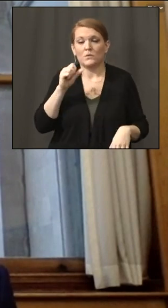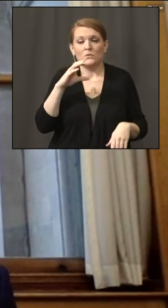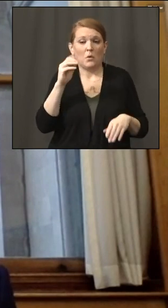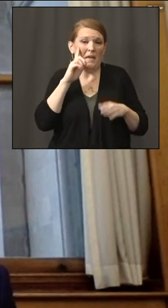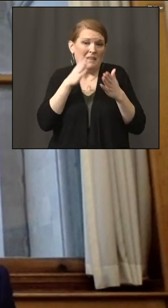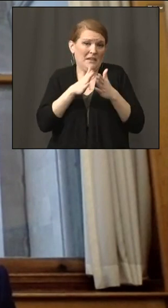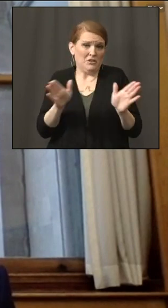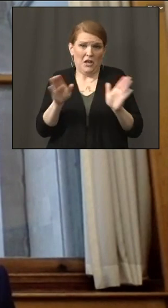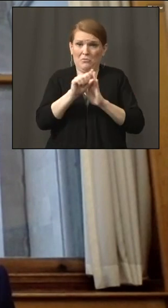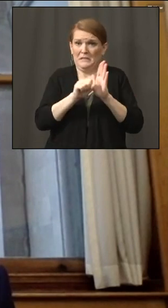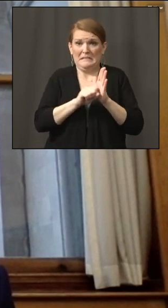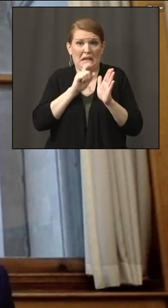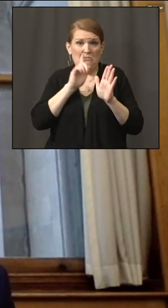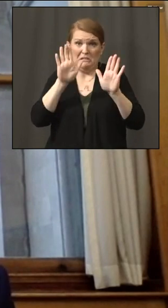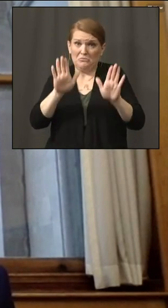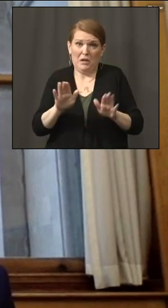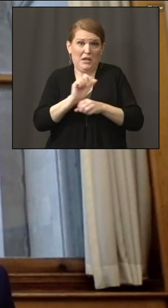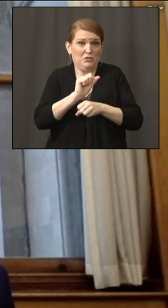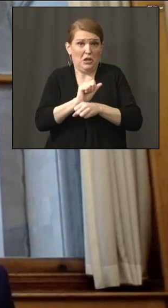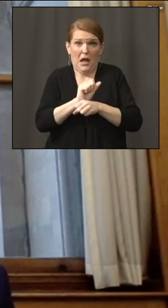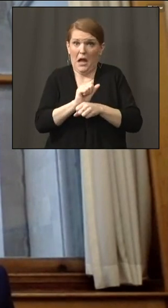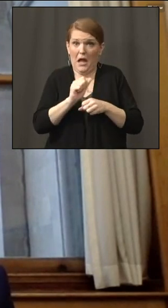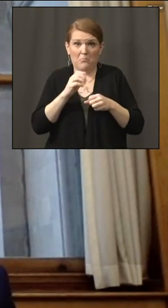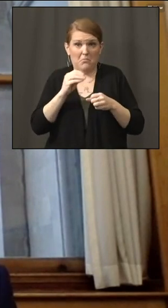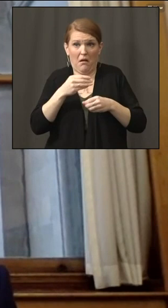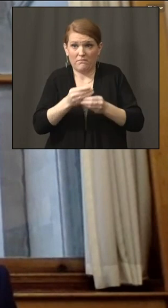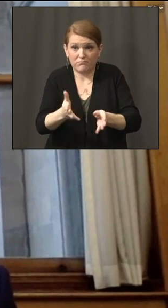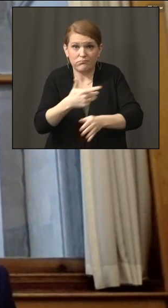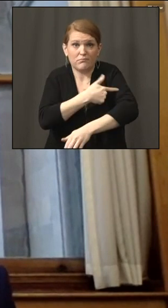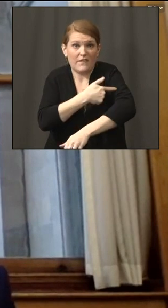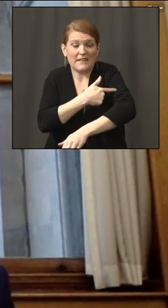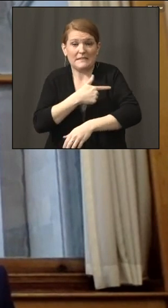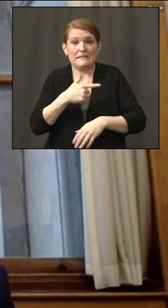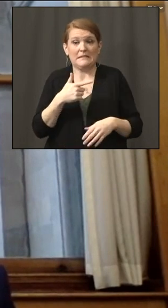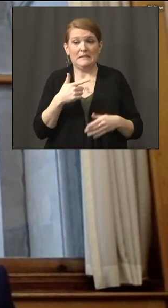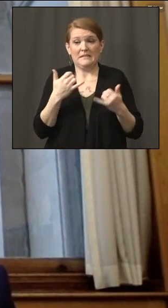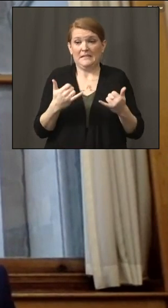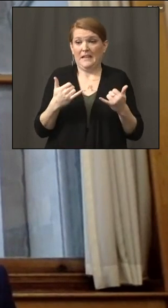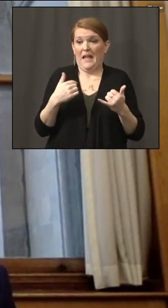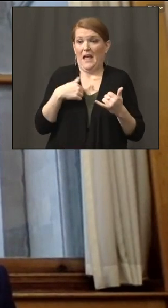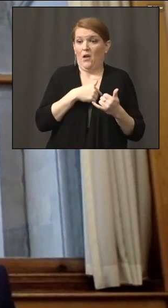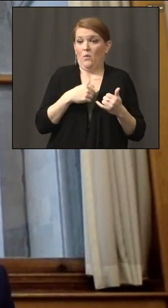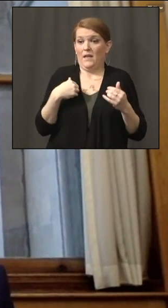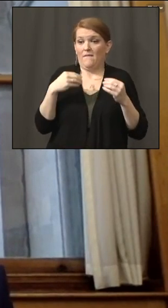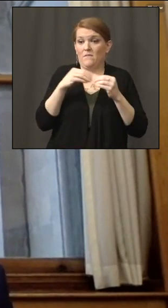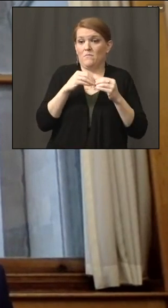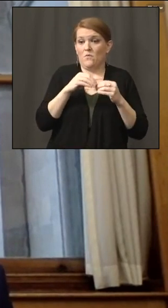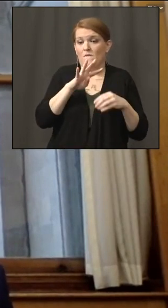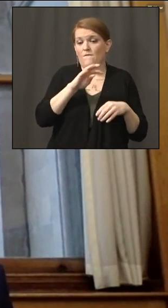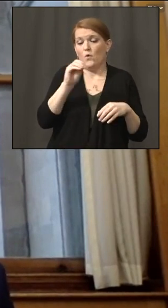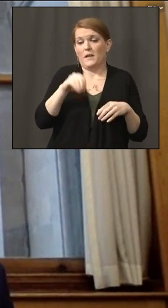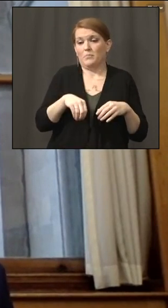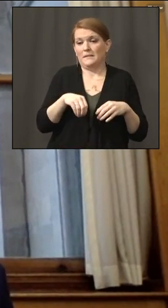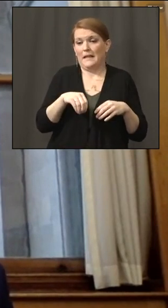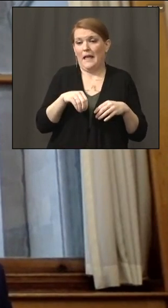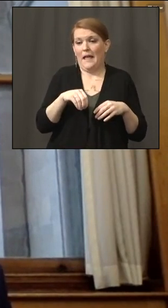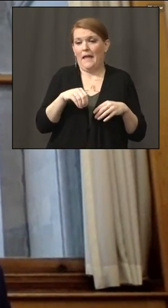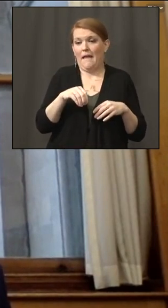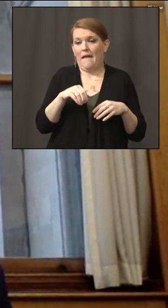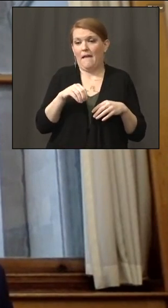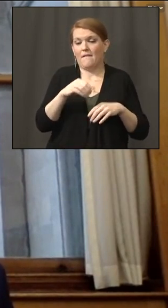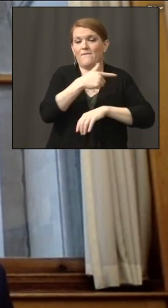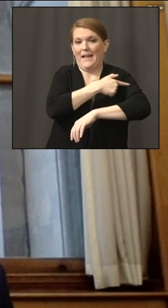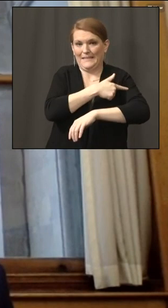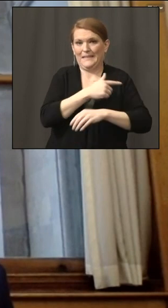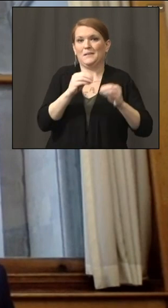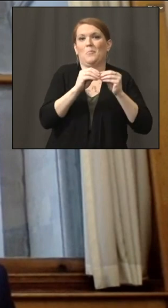the state's done a fantastic job ramping up per capita. We're over 40 percent more vaccinations already completed in New York State, as an example.